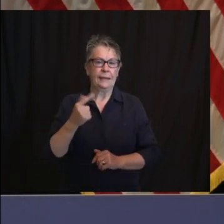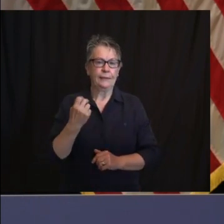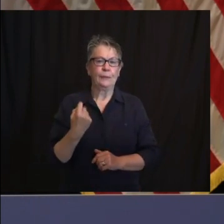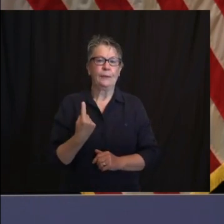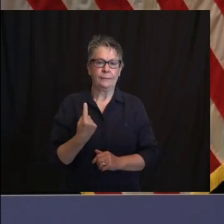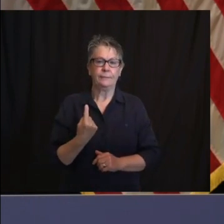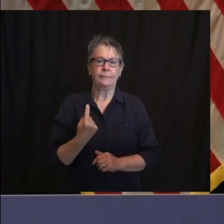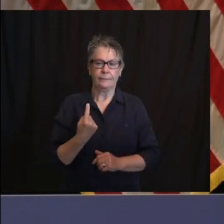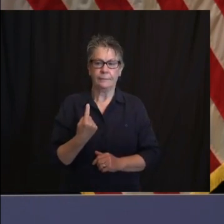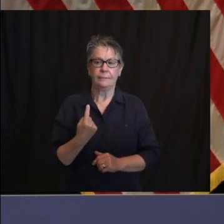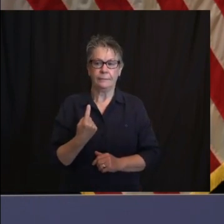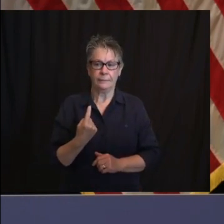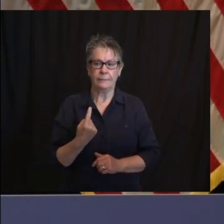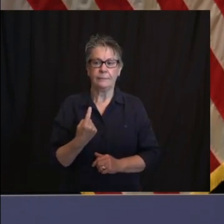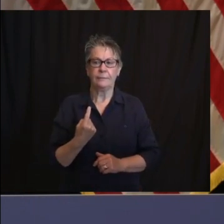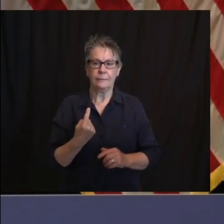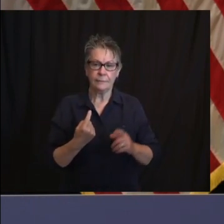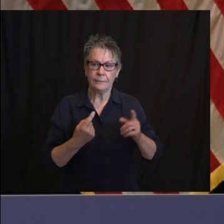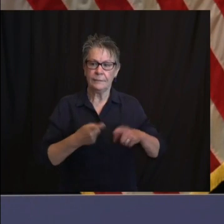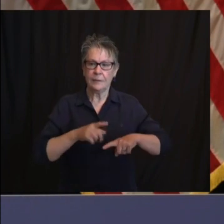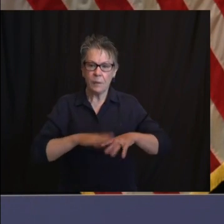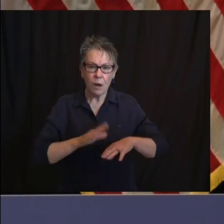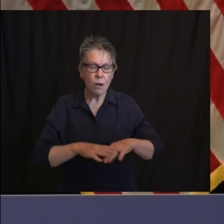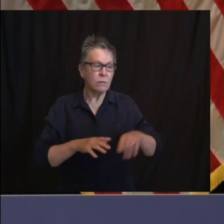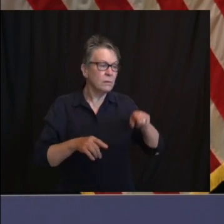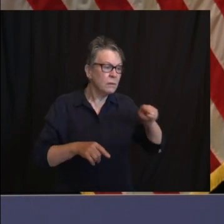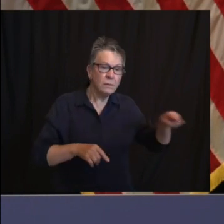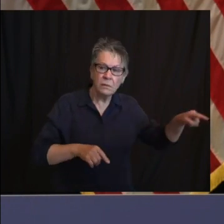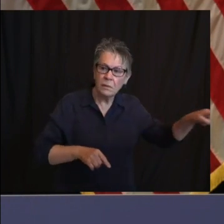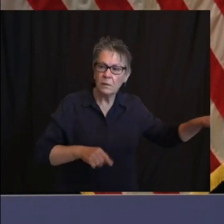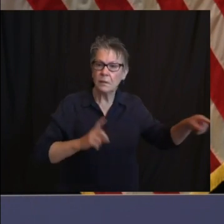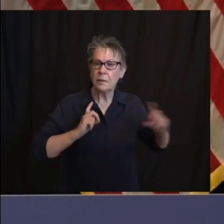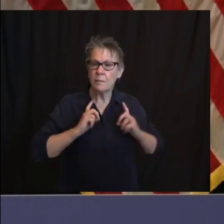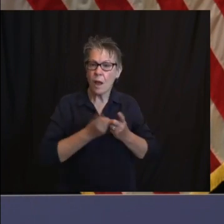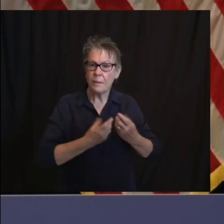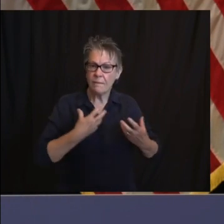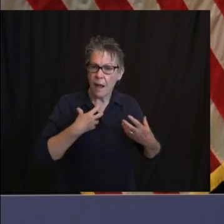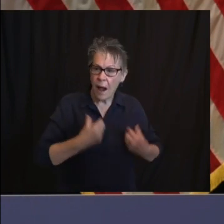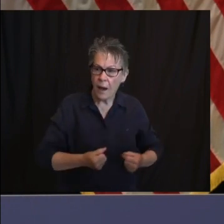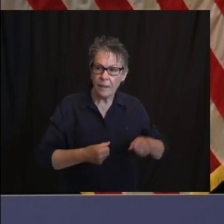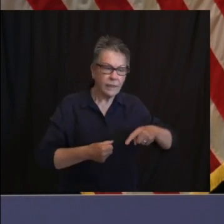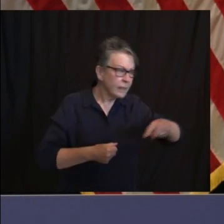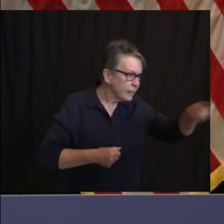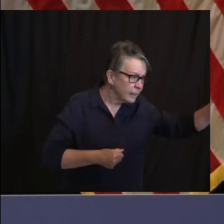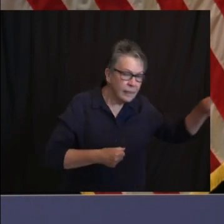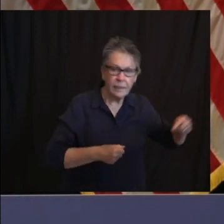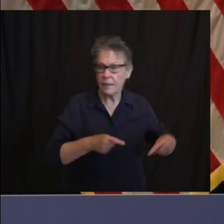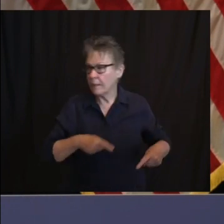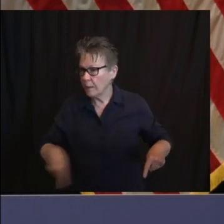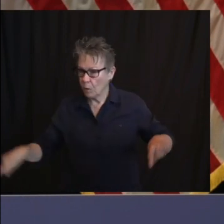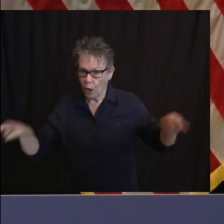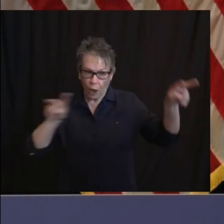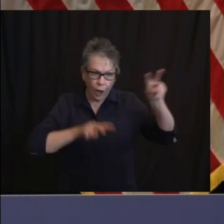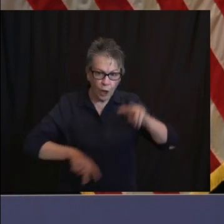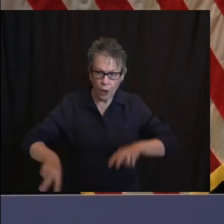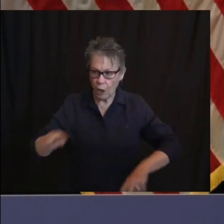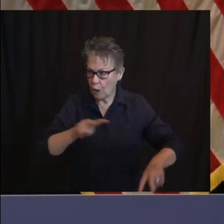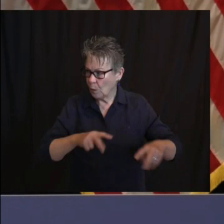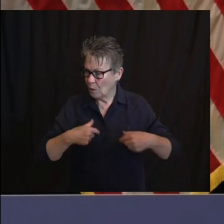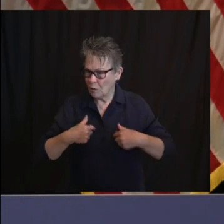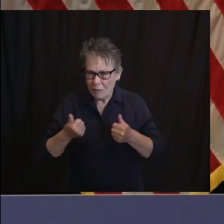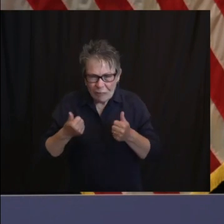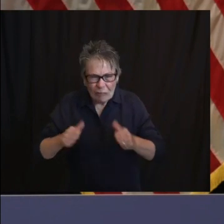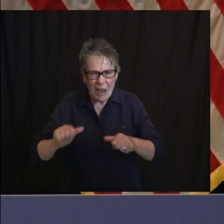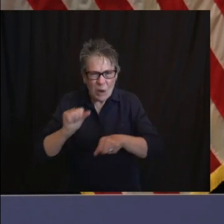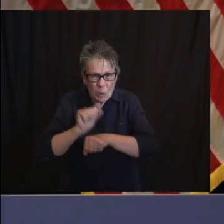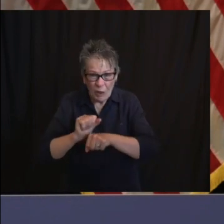and Tina Tan have made this point. I know I have. If you bat 1,000 and you do everything right, this is the sort of virus that is going to come back